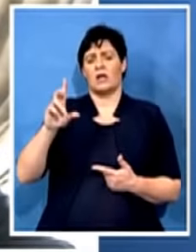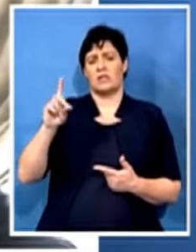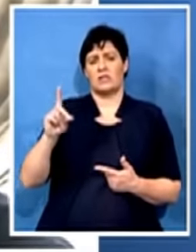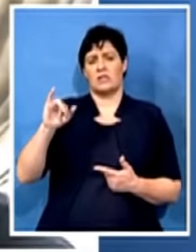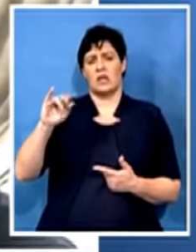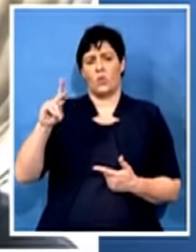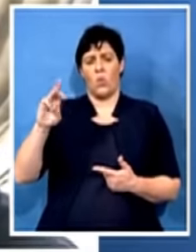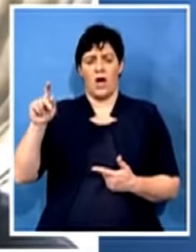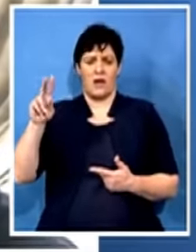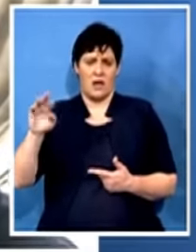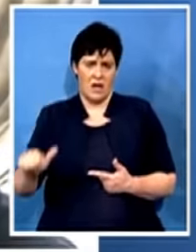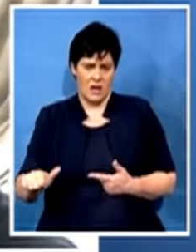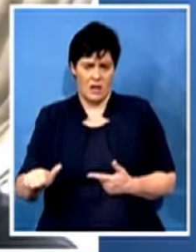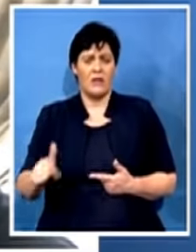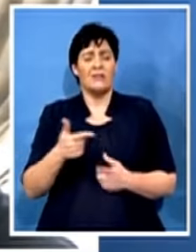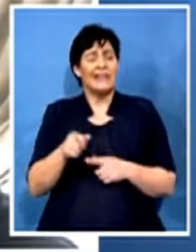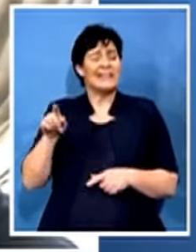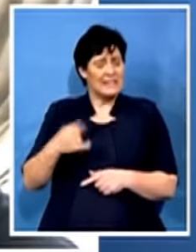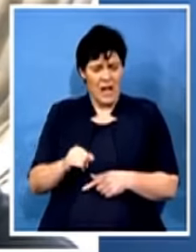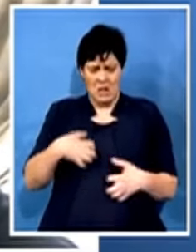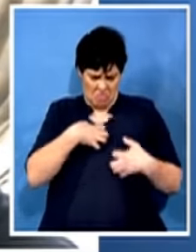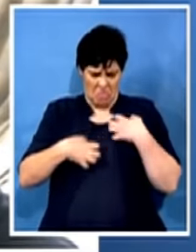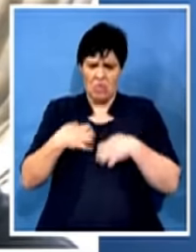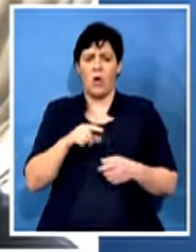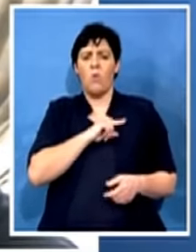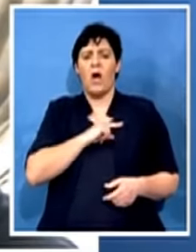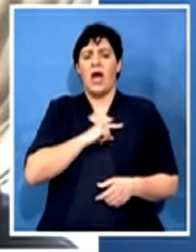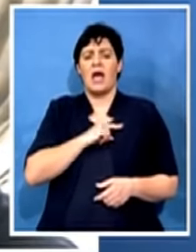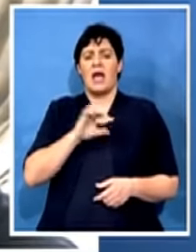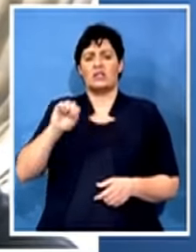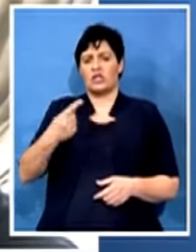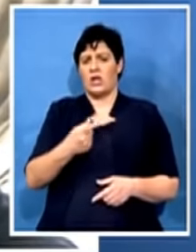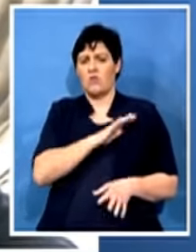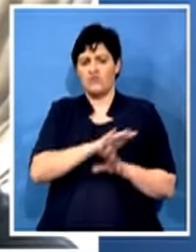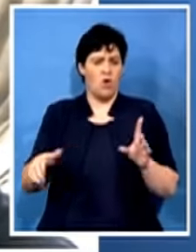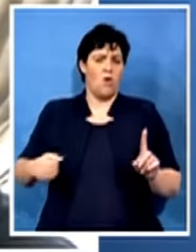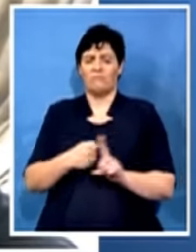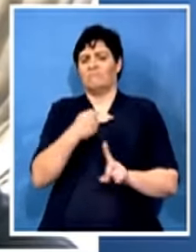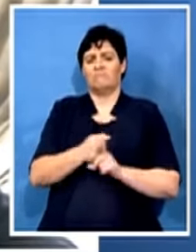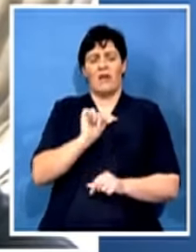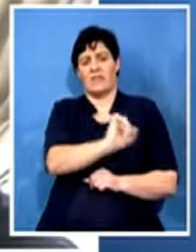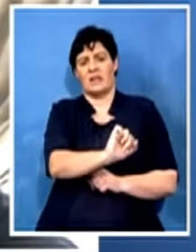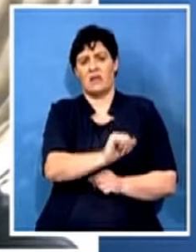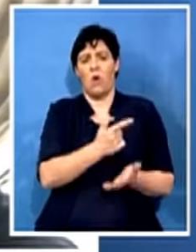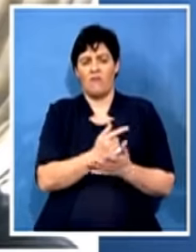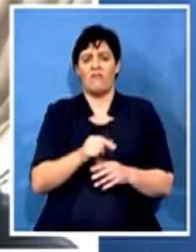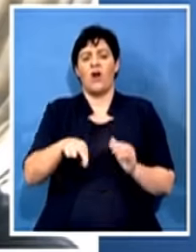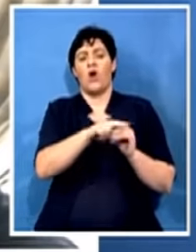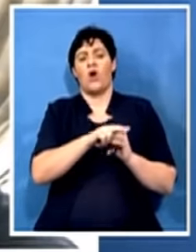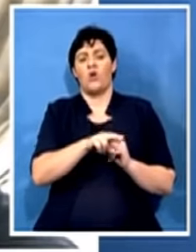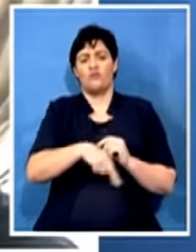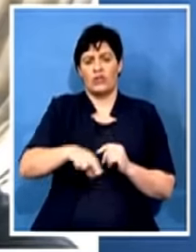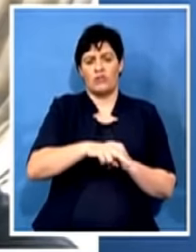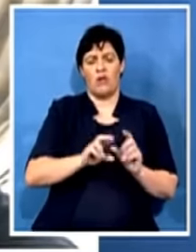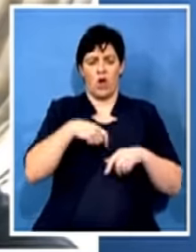disgruntled that the Secretary General of the ANC did not fight their battles of having a regional conference within that particular region in the stipulated time and not